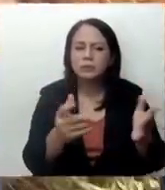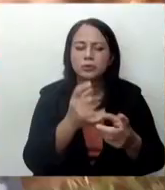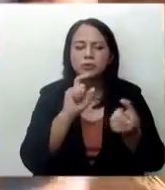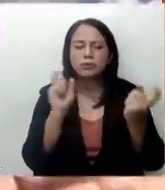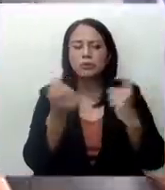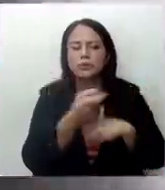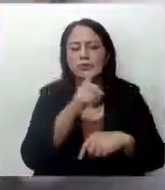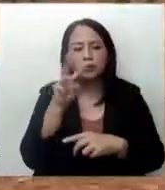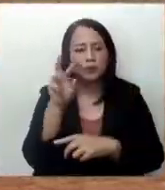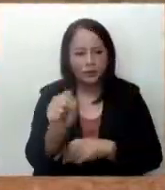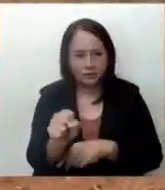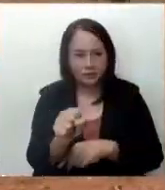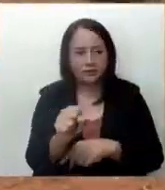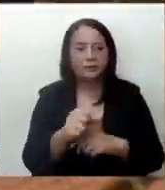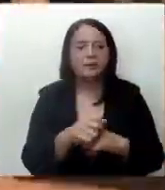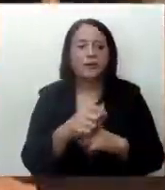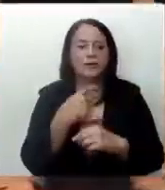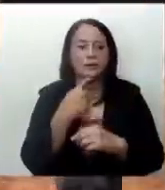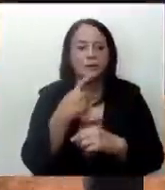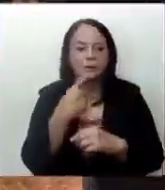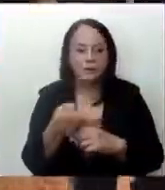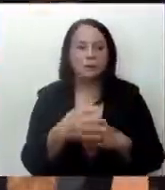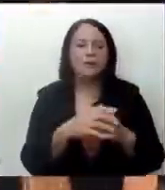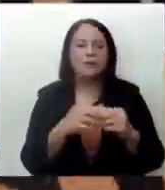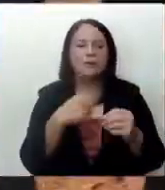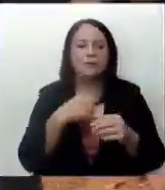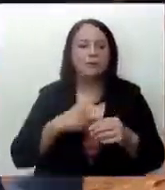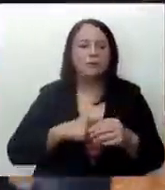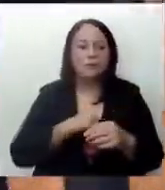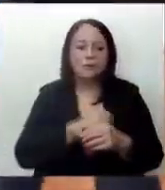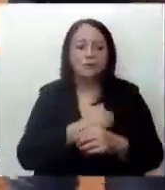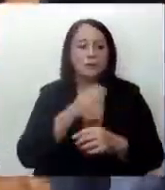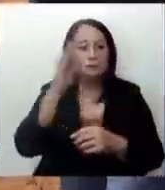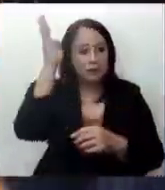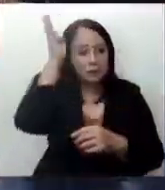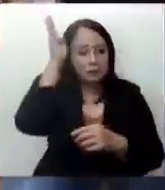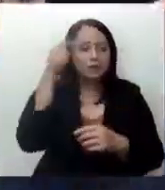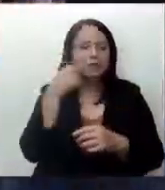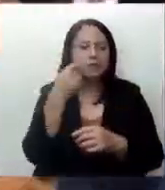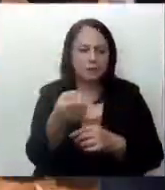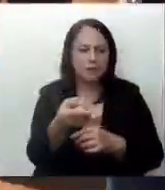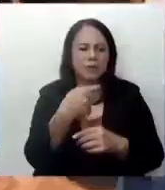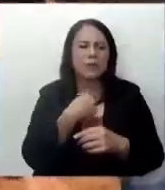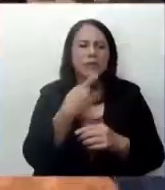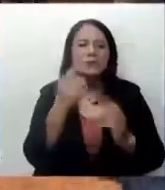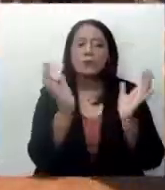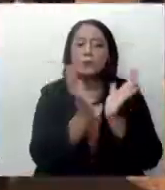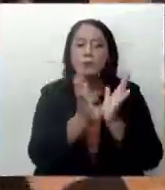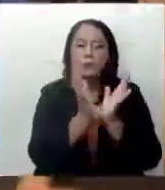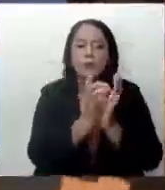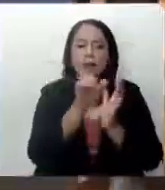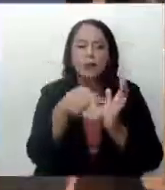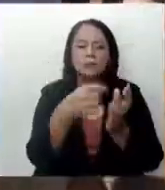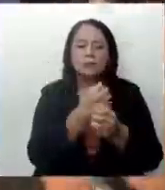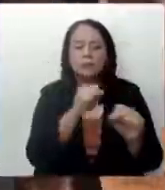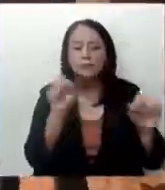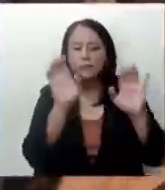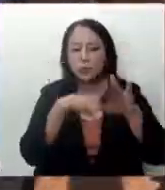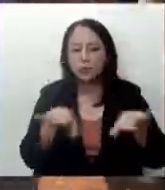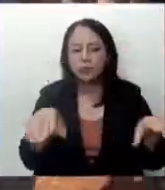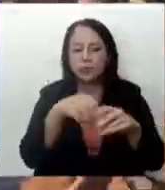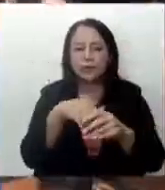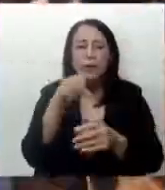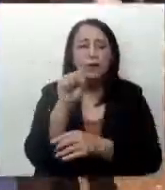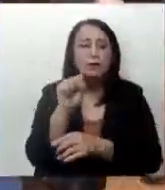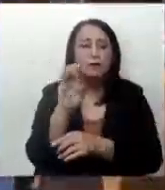testimonies. Meanwhile, Senator Ronald De La Rosa is convinced that the DSWD has to rescue the children in SBSI